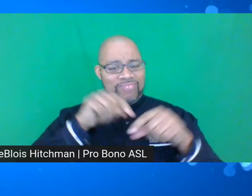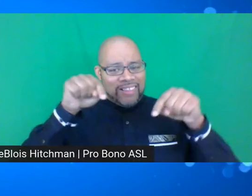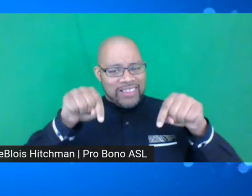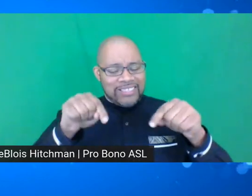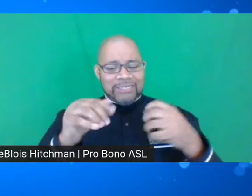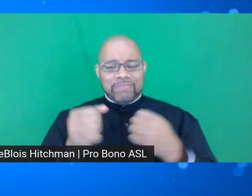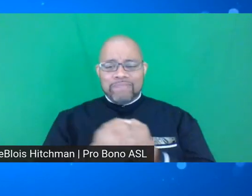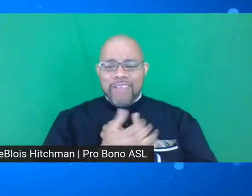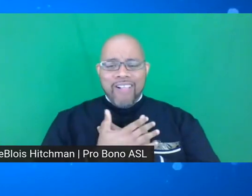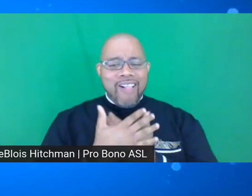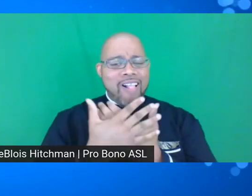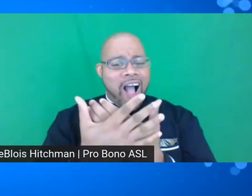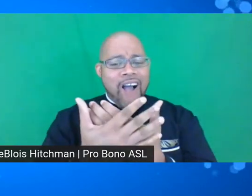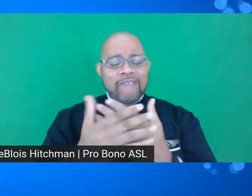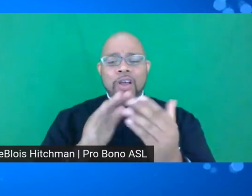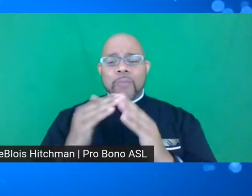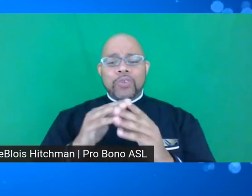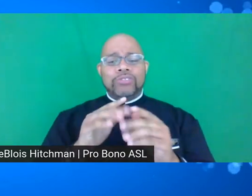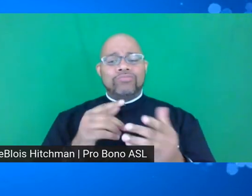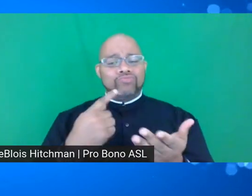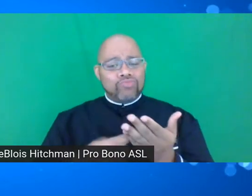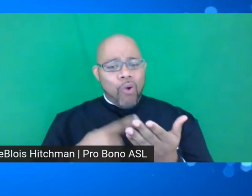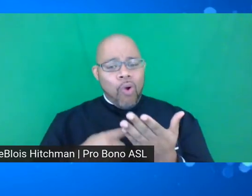Beloved Community Talks experience.